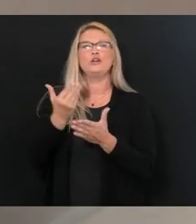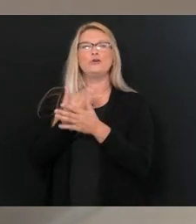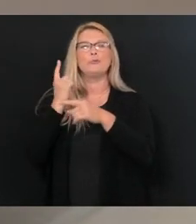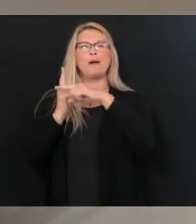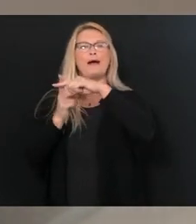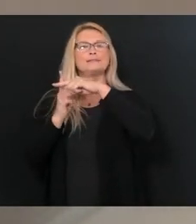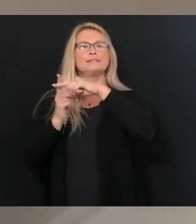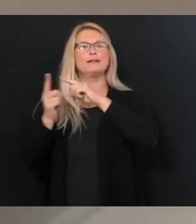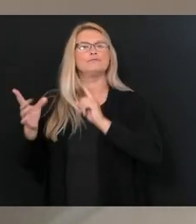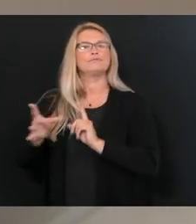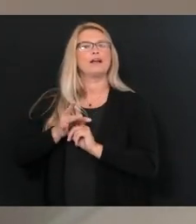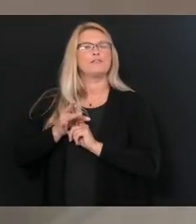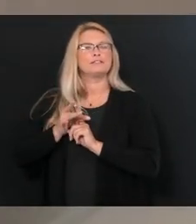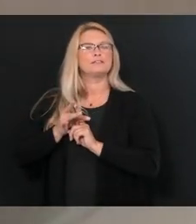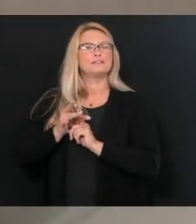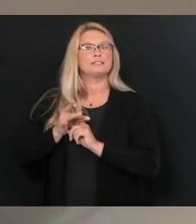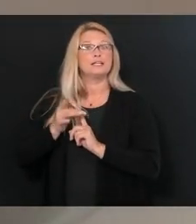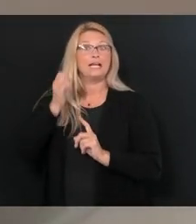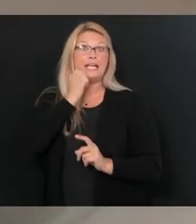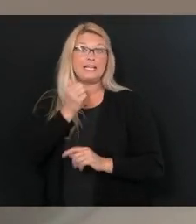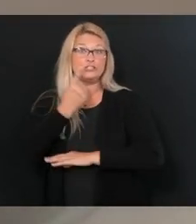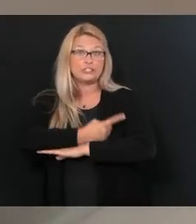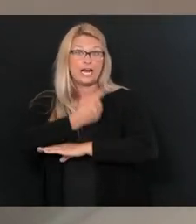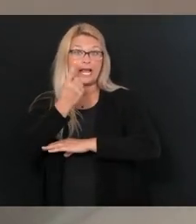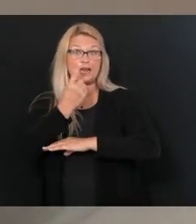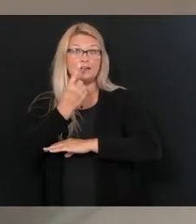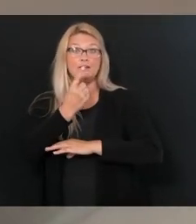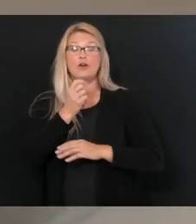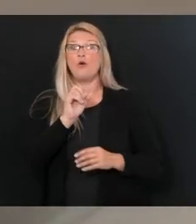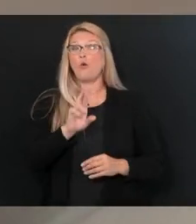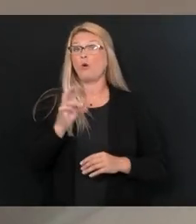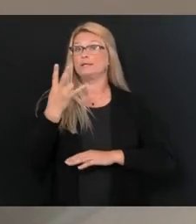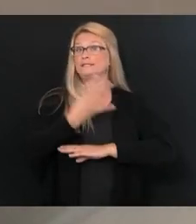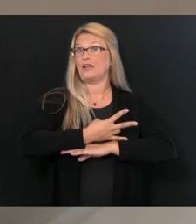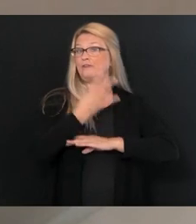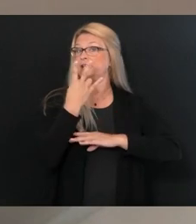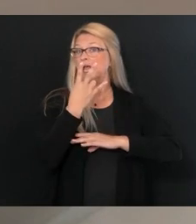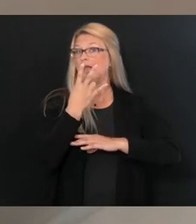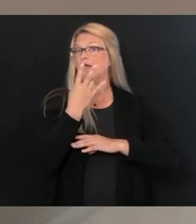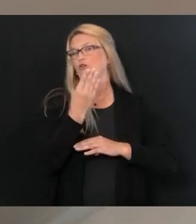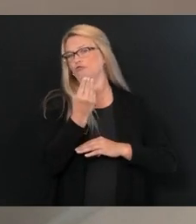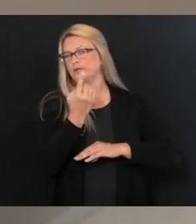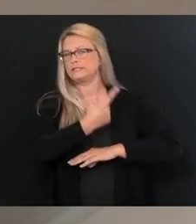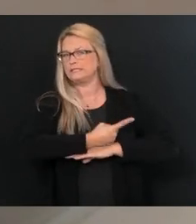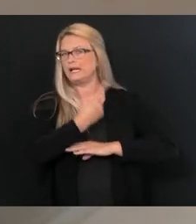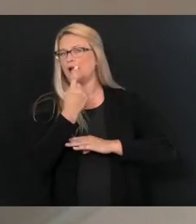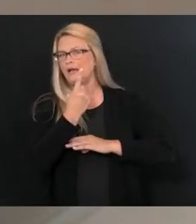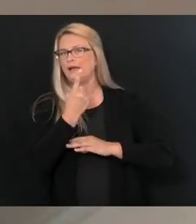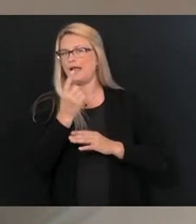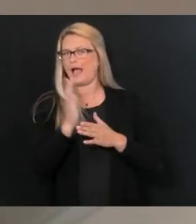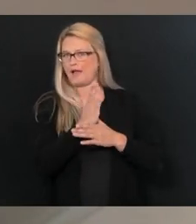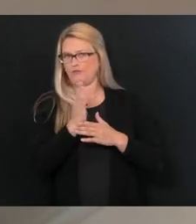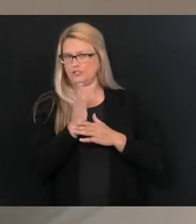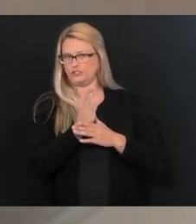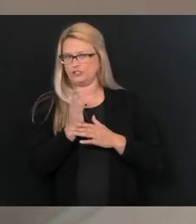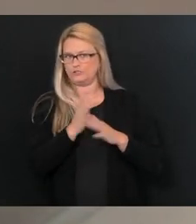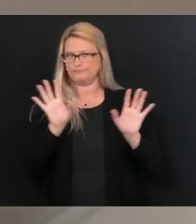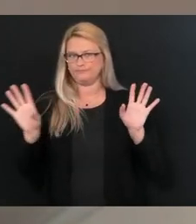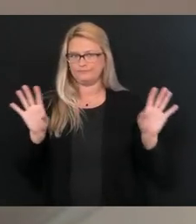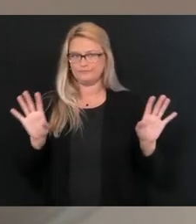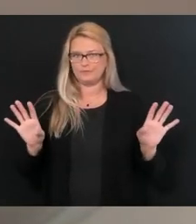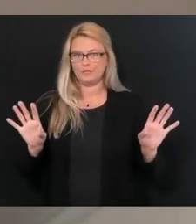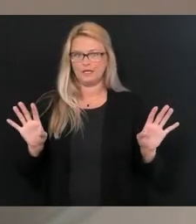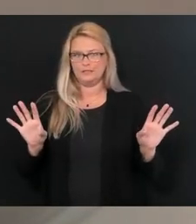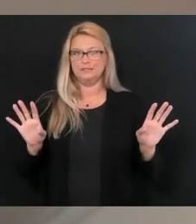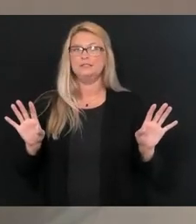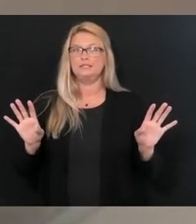day on a seven, or for the smaller counties, a 14 day rolling average. And then we correct those populations all up to